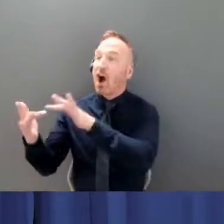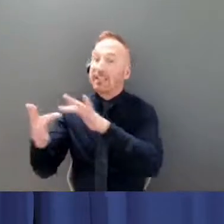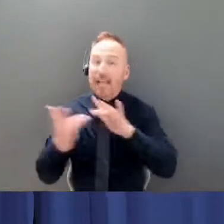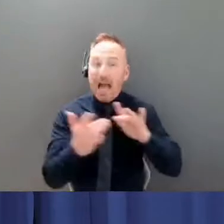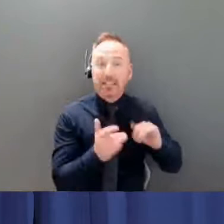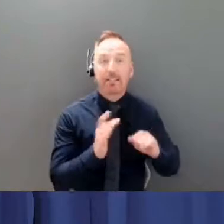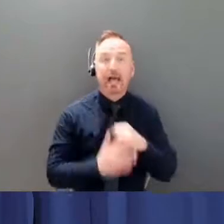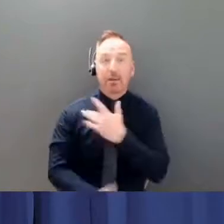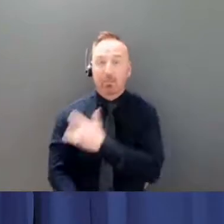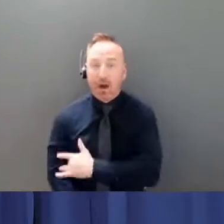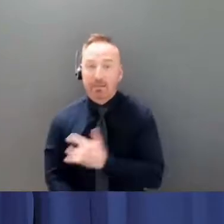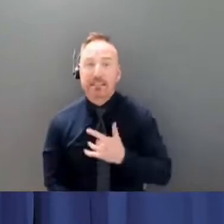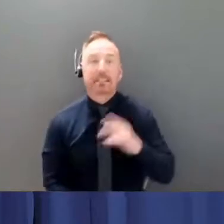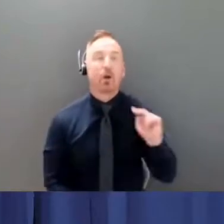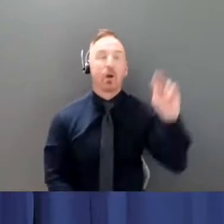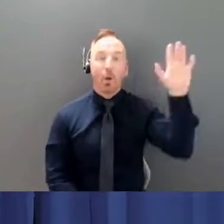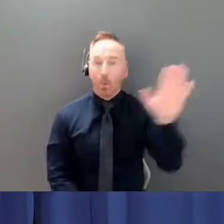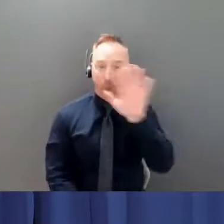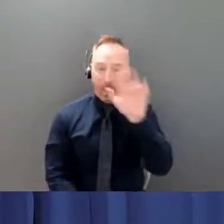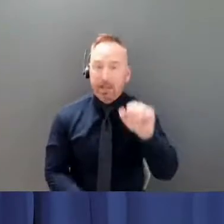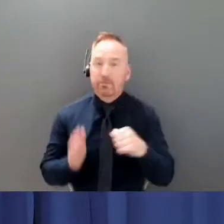protect our vulnerable populations